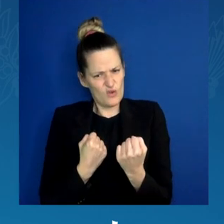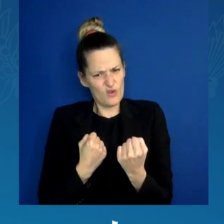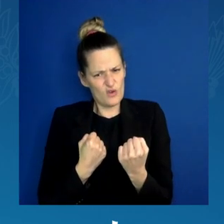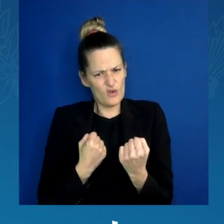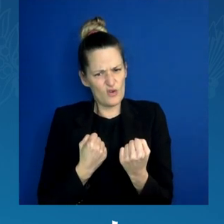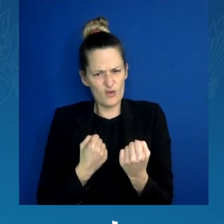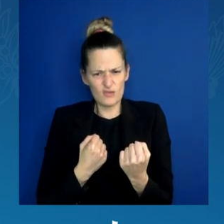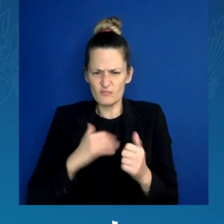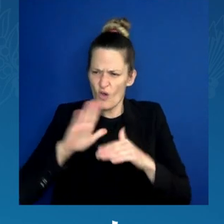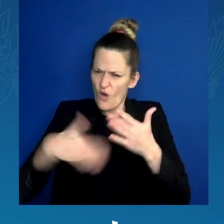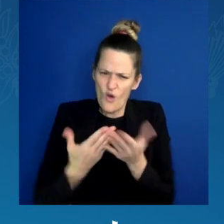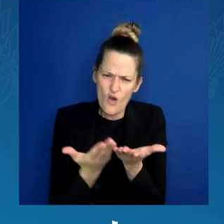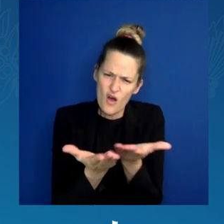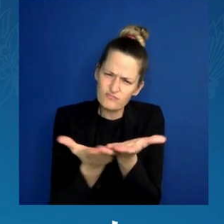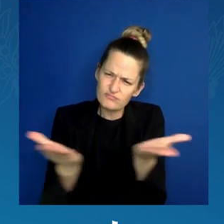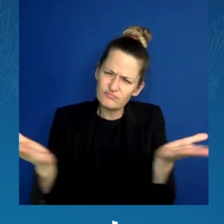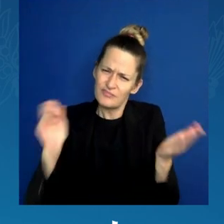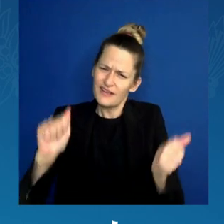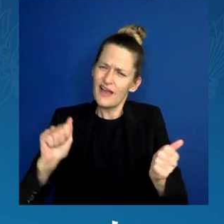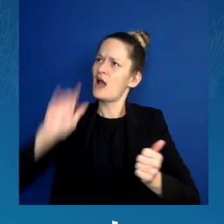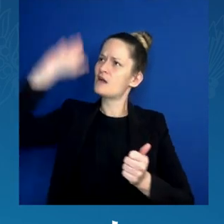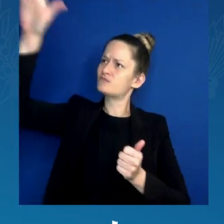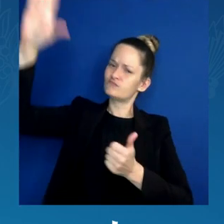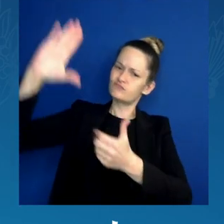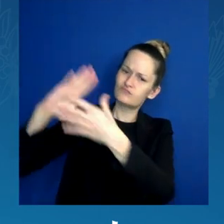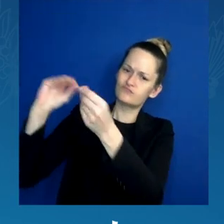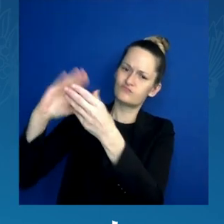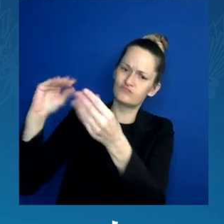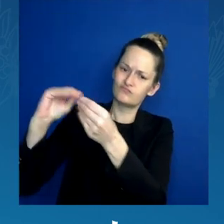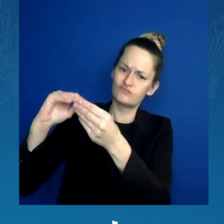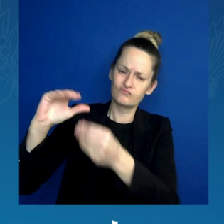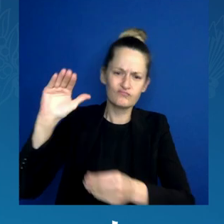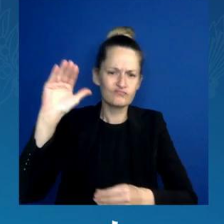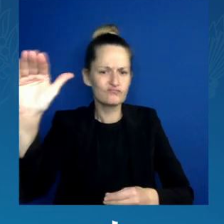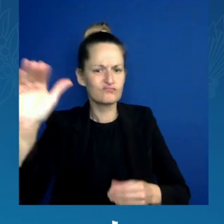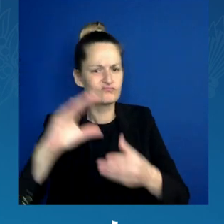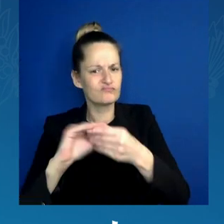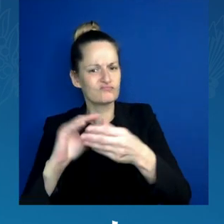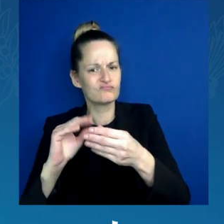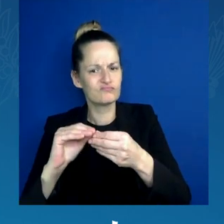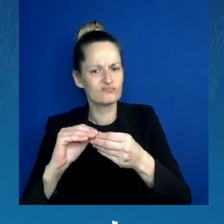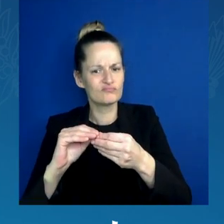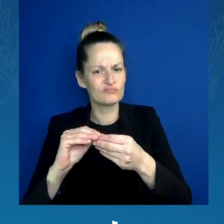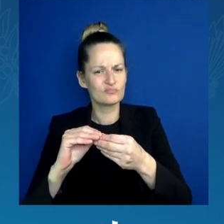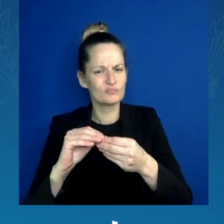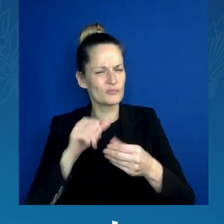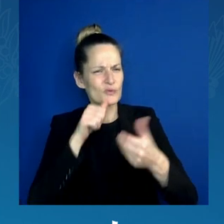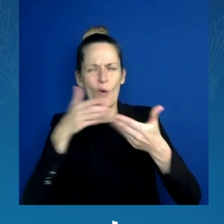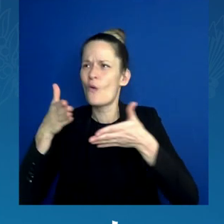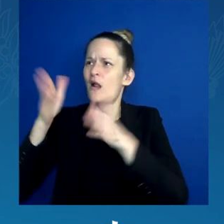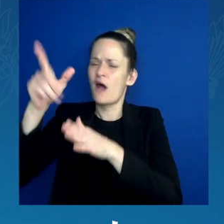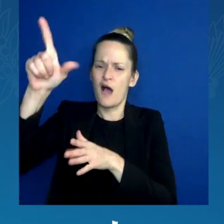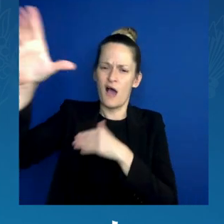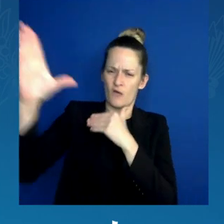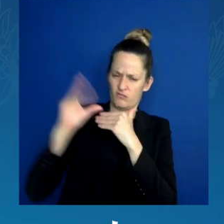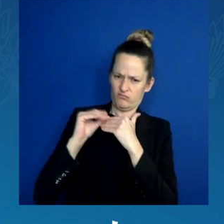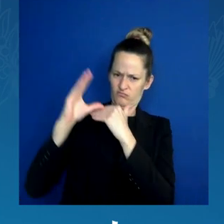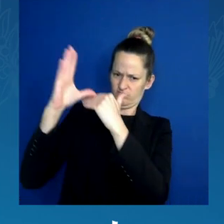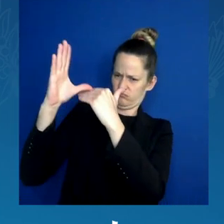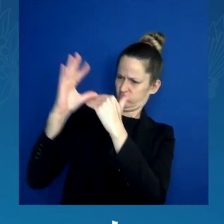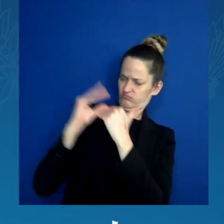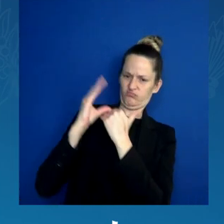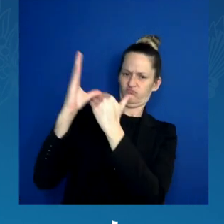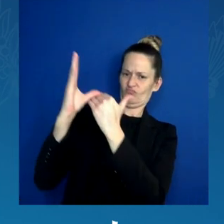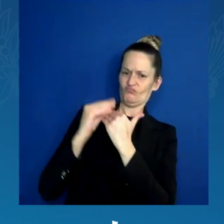Not voting gives others permission to silence your opinions and they may be speaking against your interests. The loudest